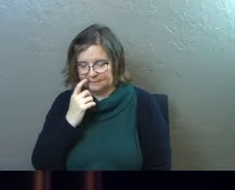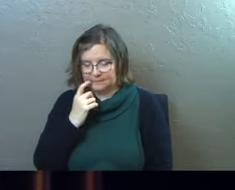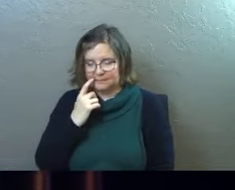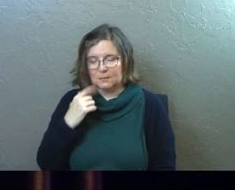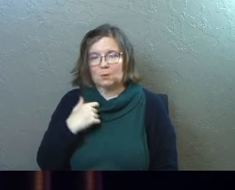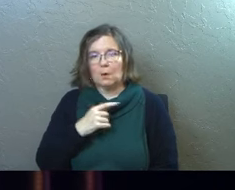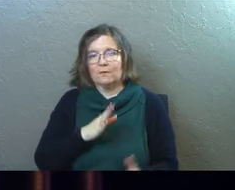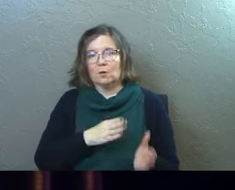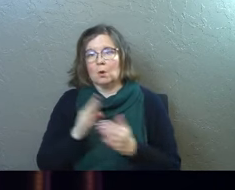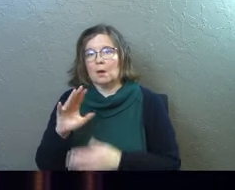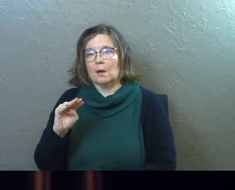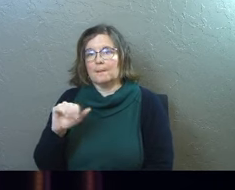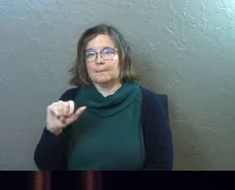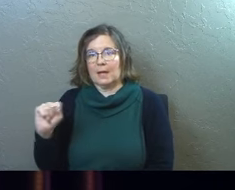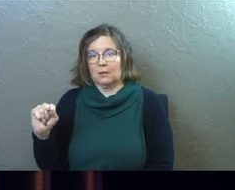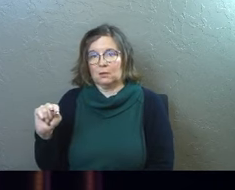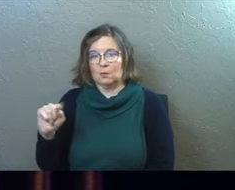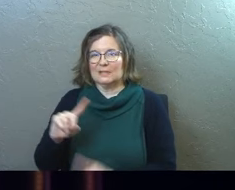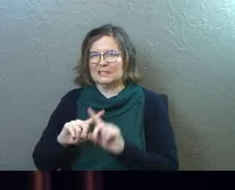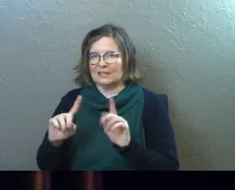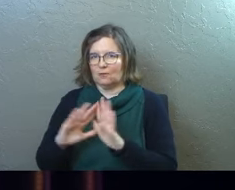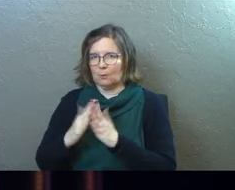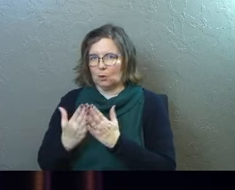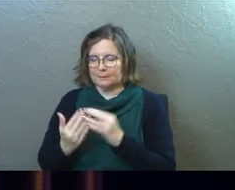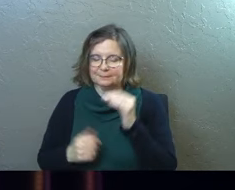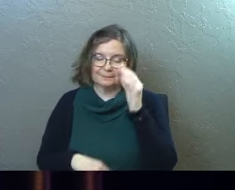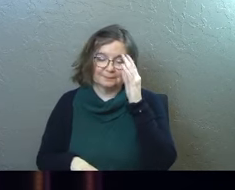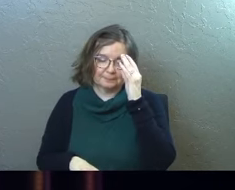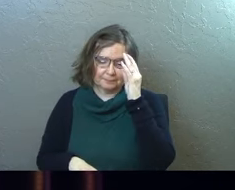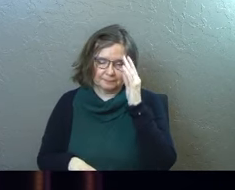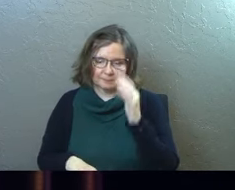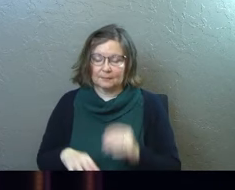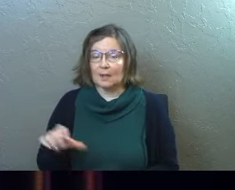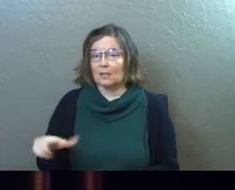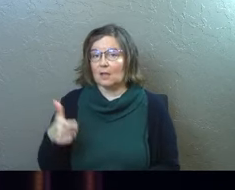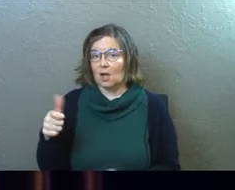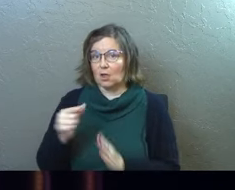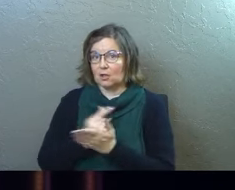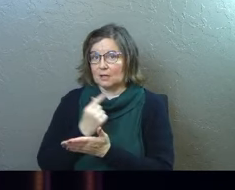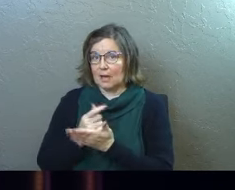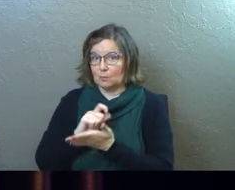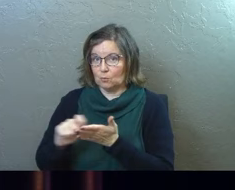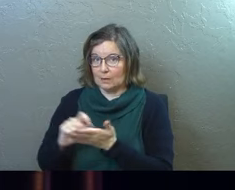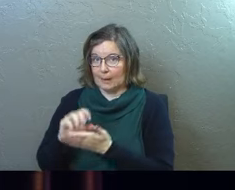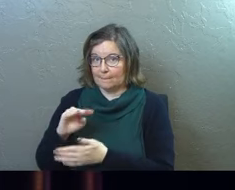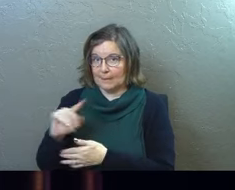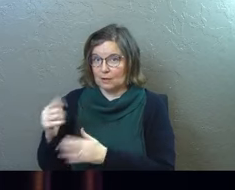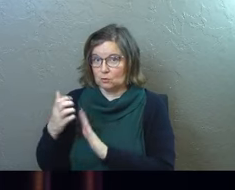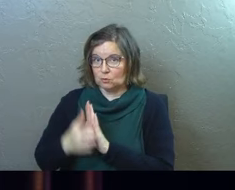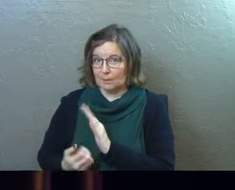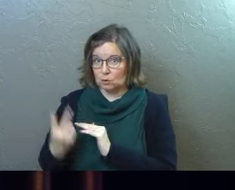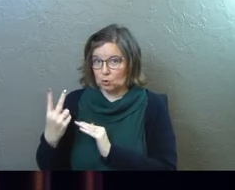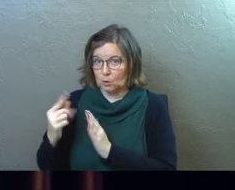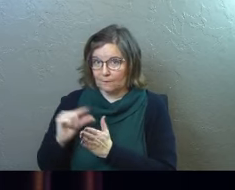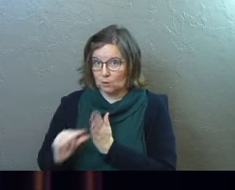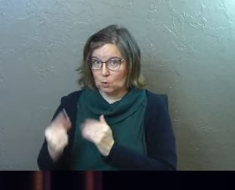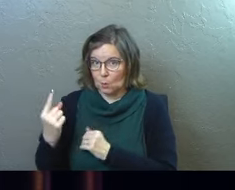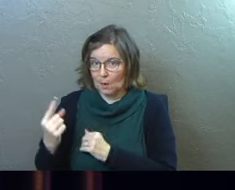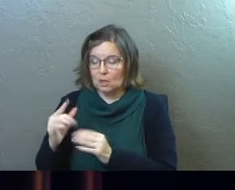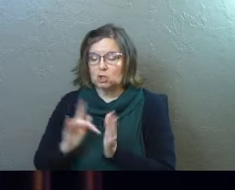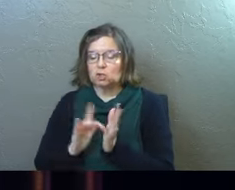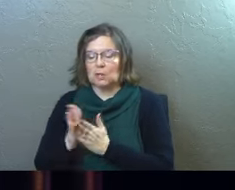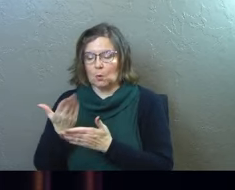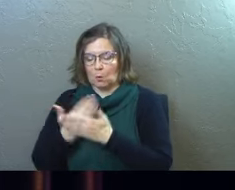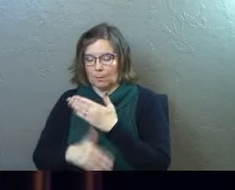So you have to go over to Matthew, a different book. The other gospel written by Matthew, Matthew chapter two, verse one says,